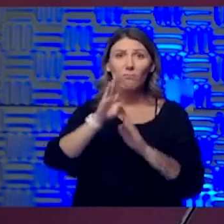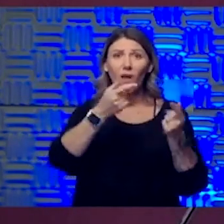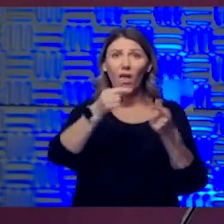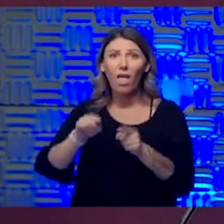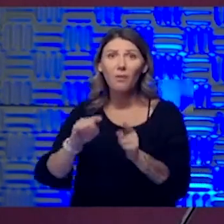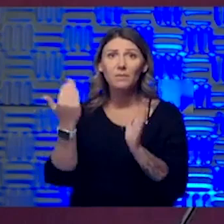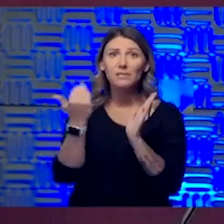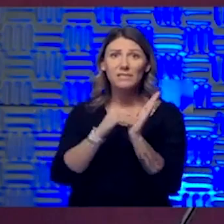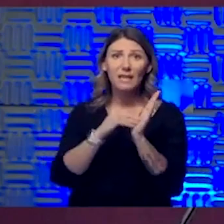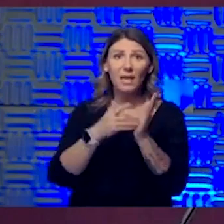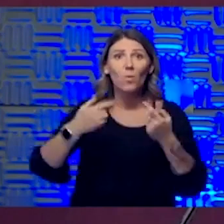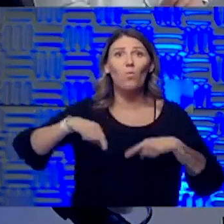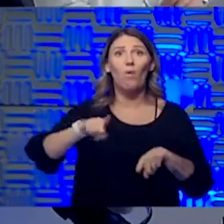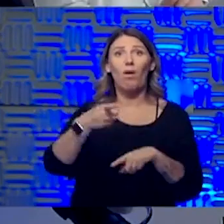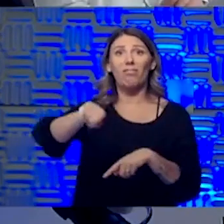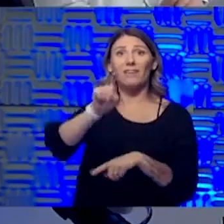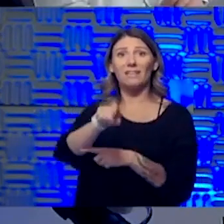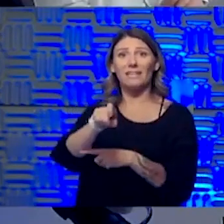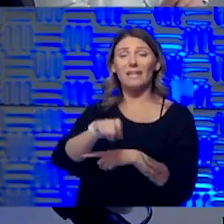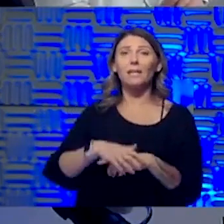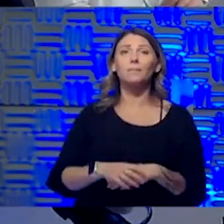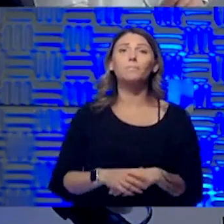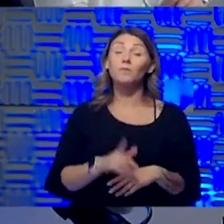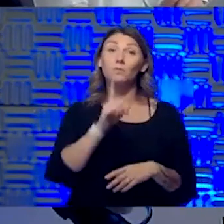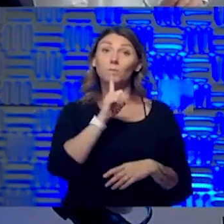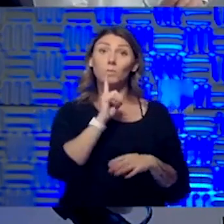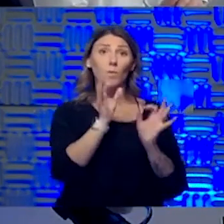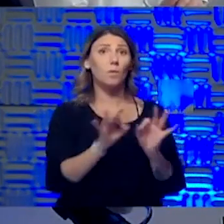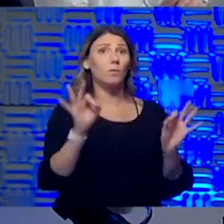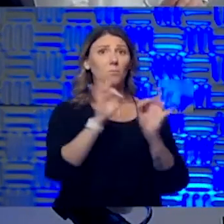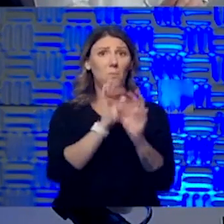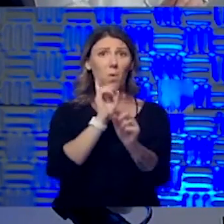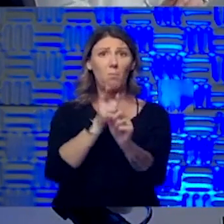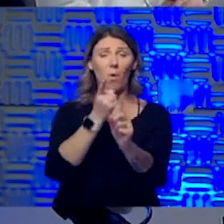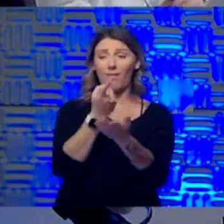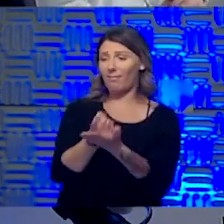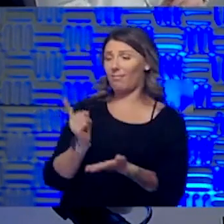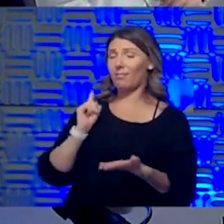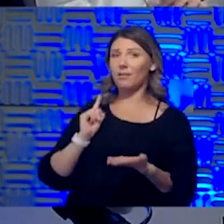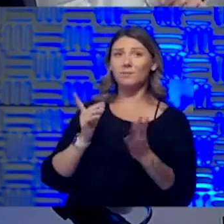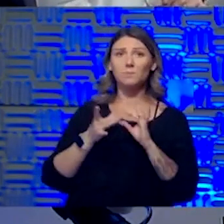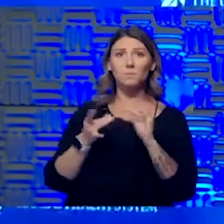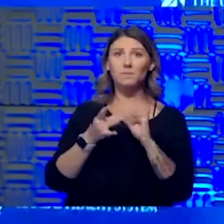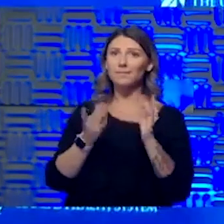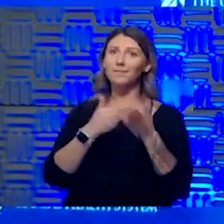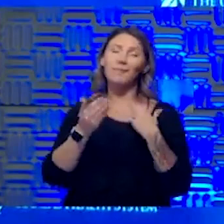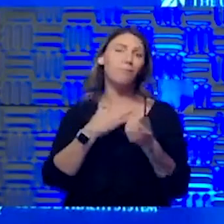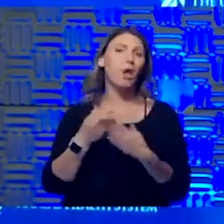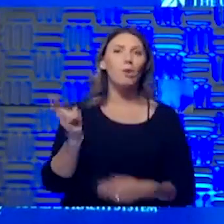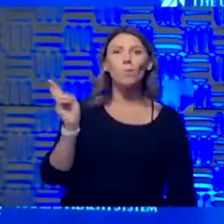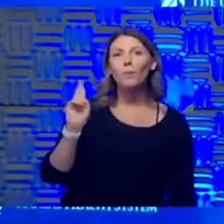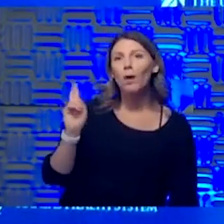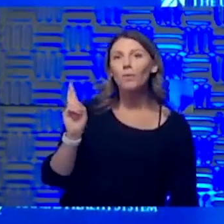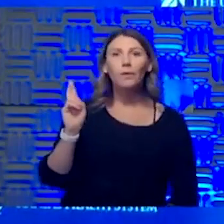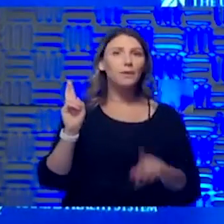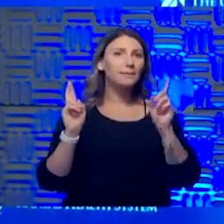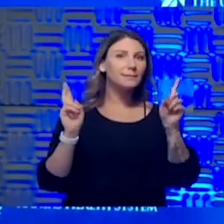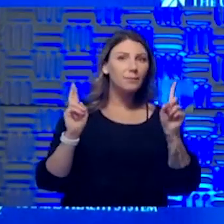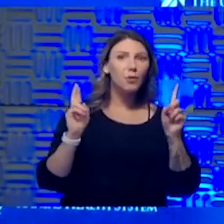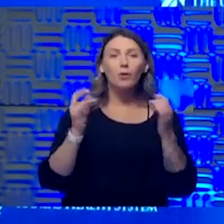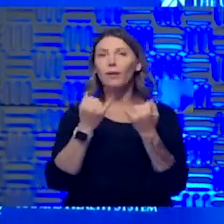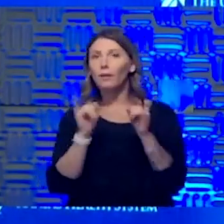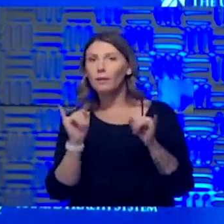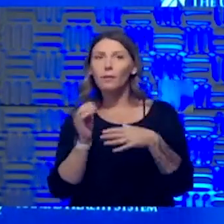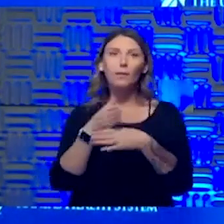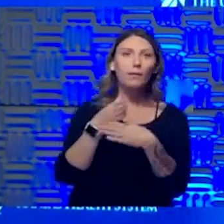they need it. So, so yeah, that's a really important point. And I think, you know, last week we said, it doesn't matter if you're a Republican, a Democrat, an independent